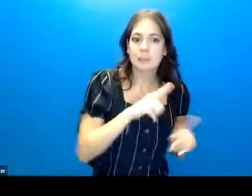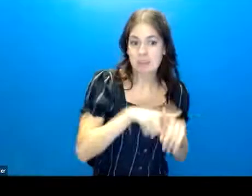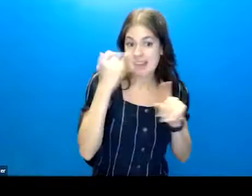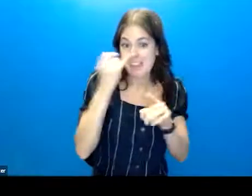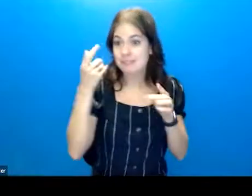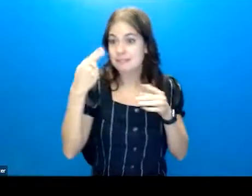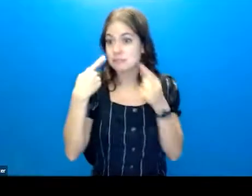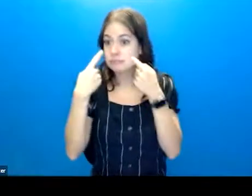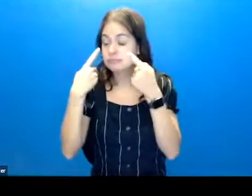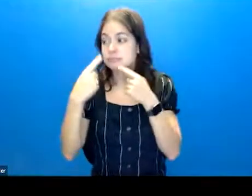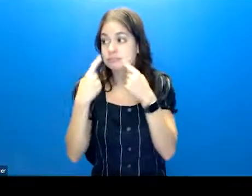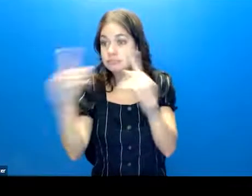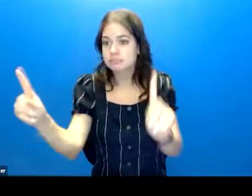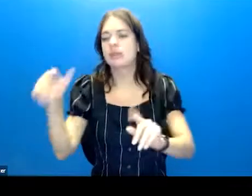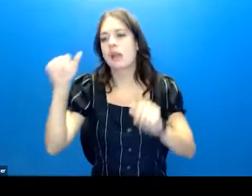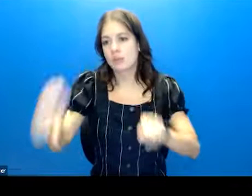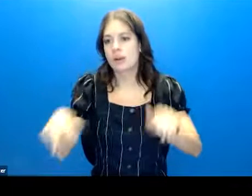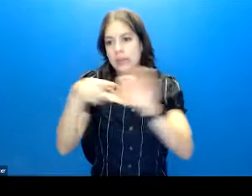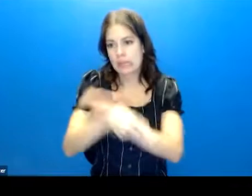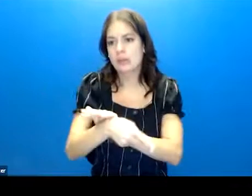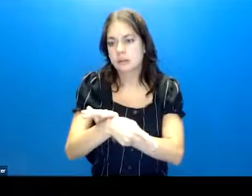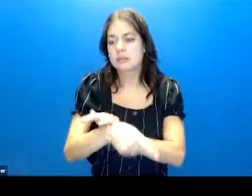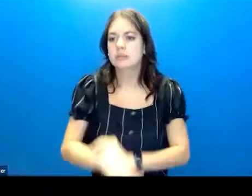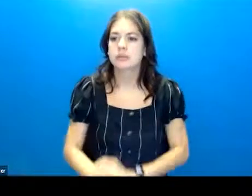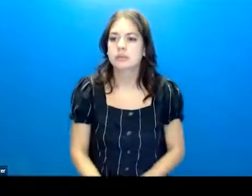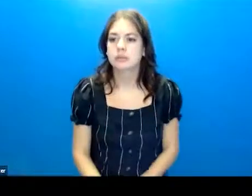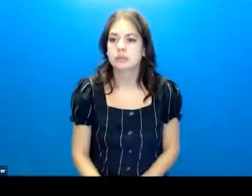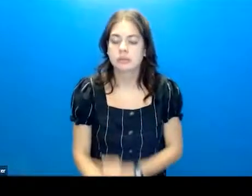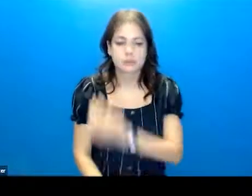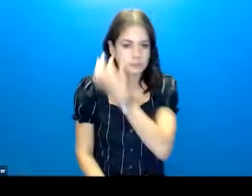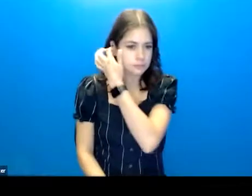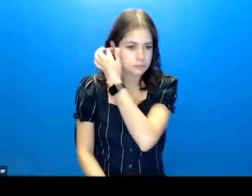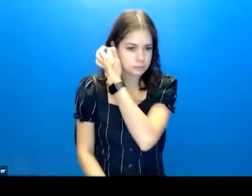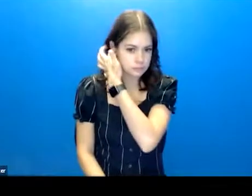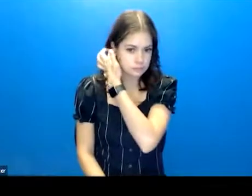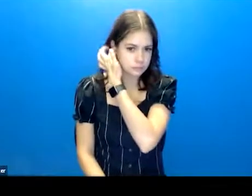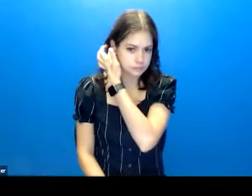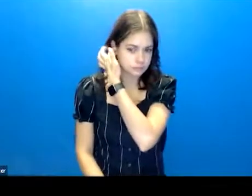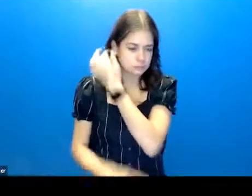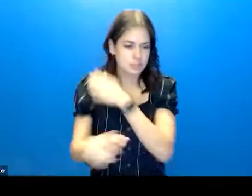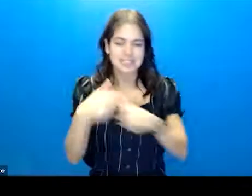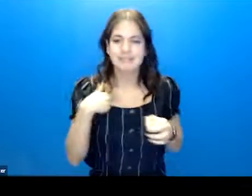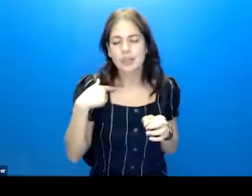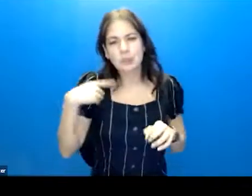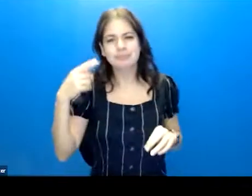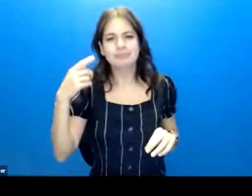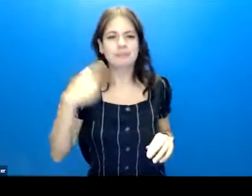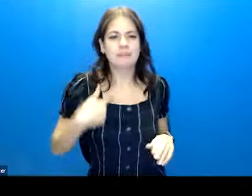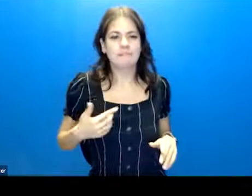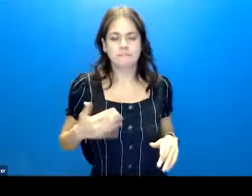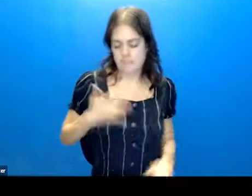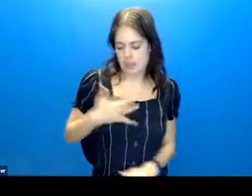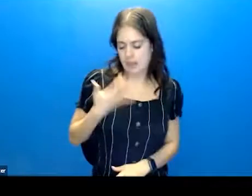it had gone off, it would have been serious, and the person likely would have died. So this is giving you a sense, as a clinician, of